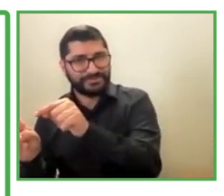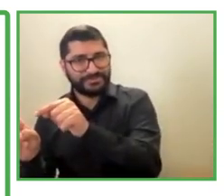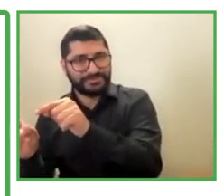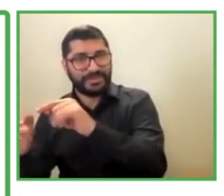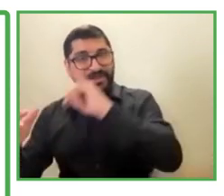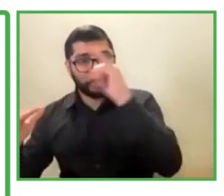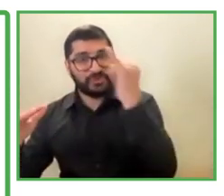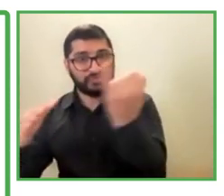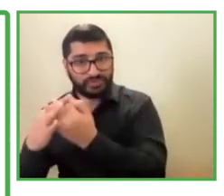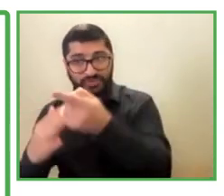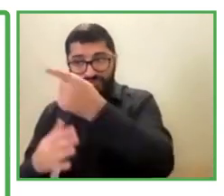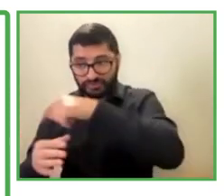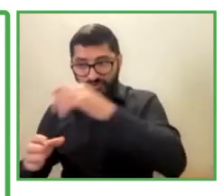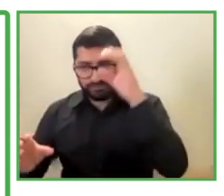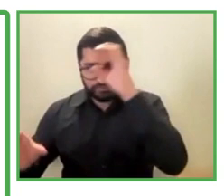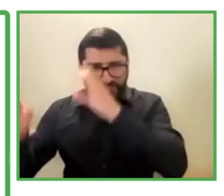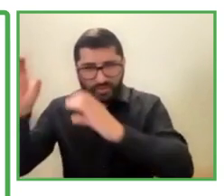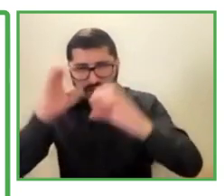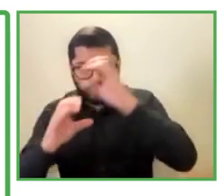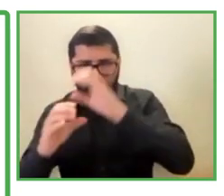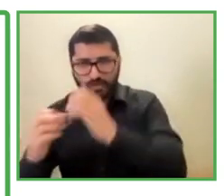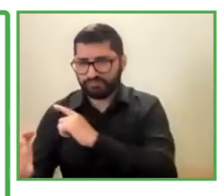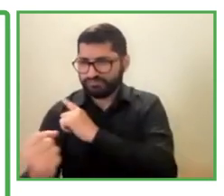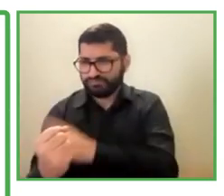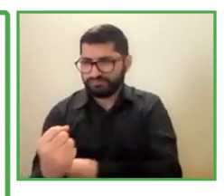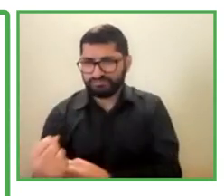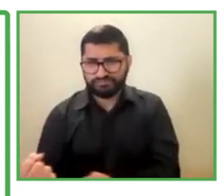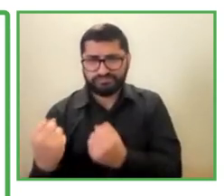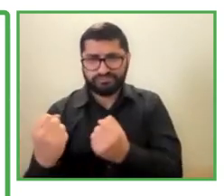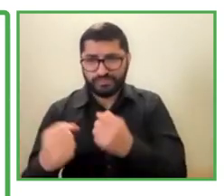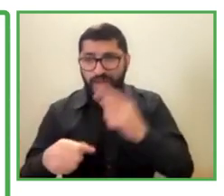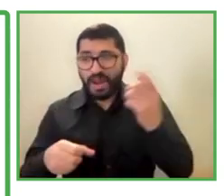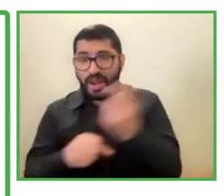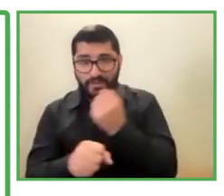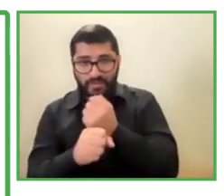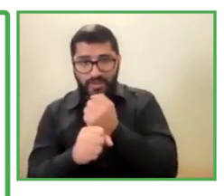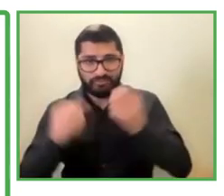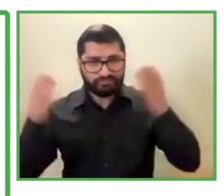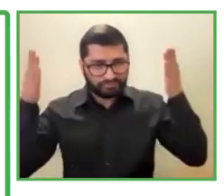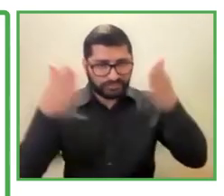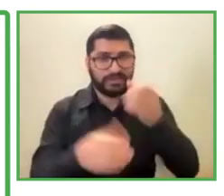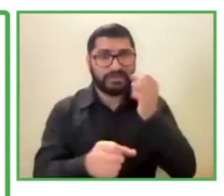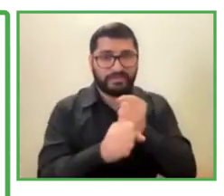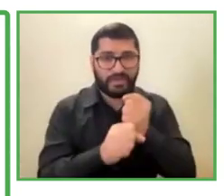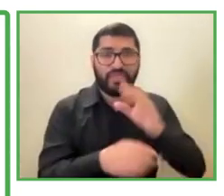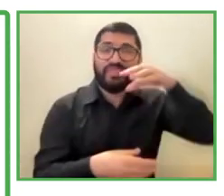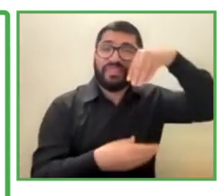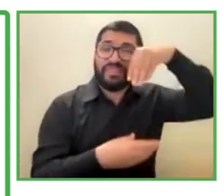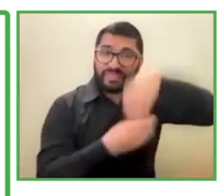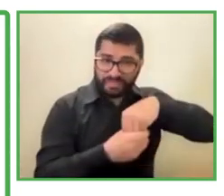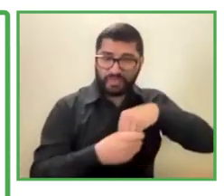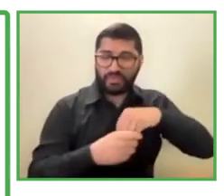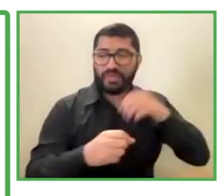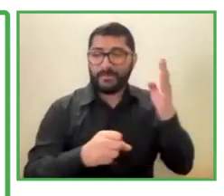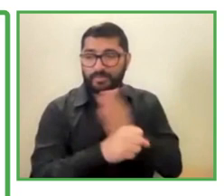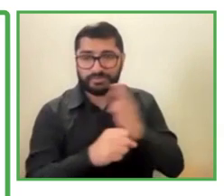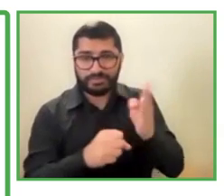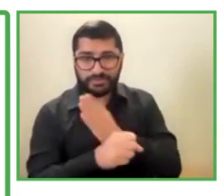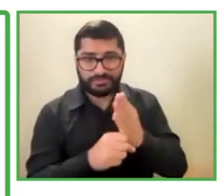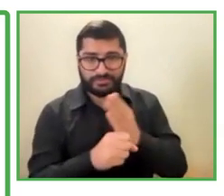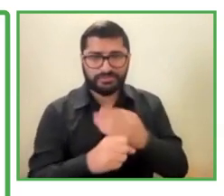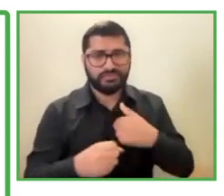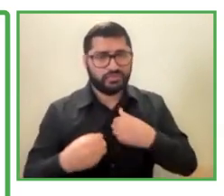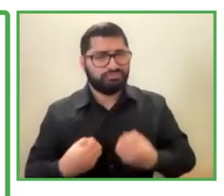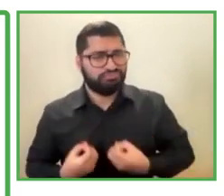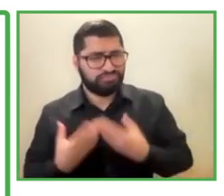within the organization. like I said earlier, disability makes one of the key elements part of this particular